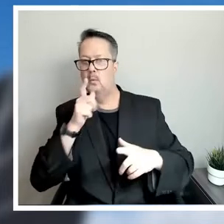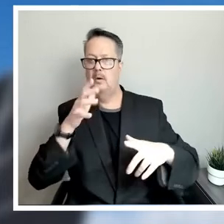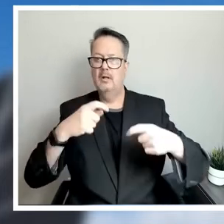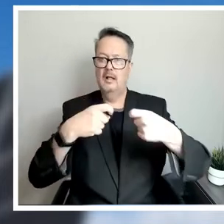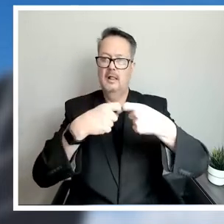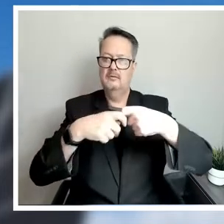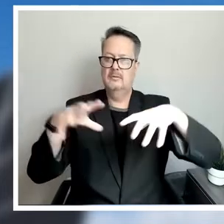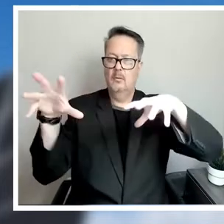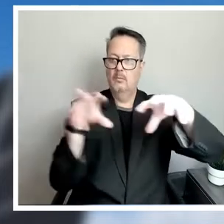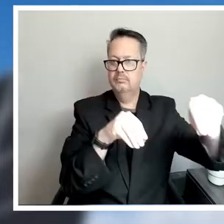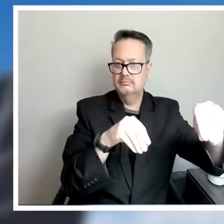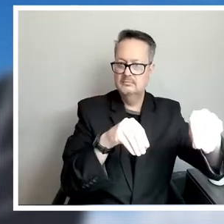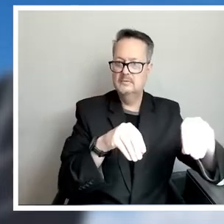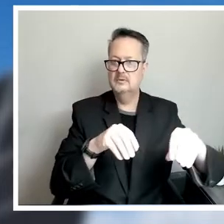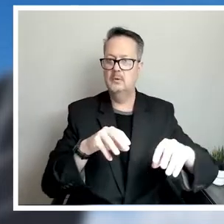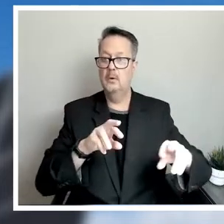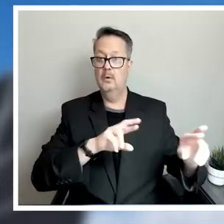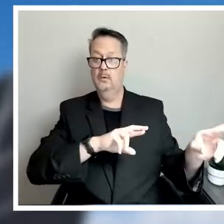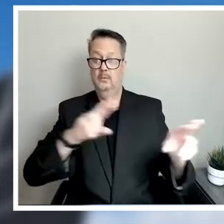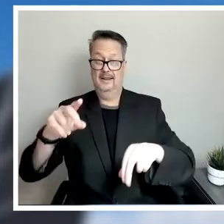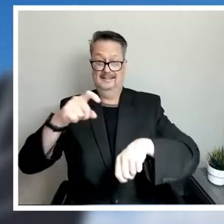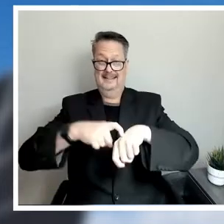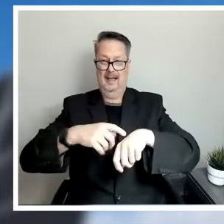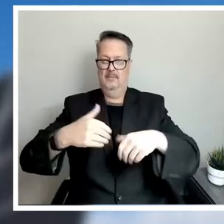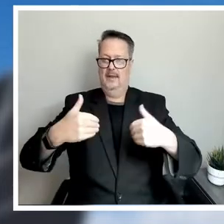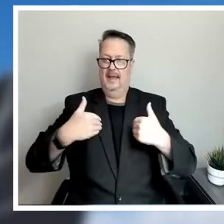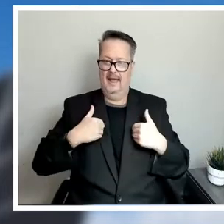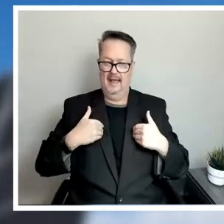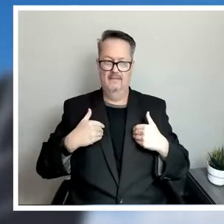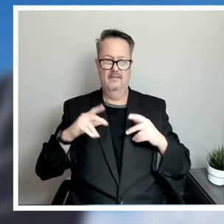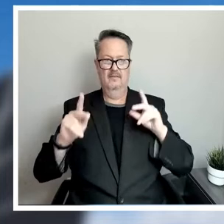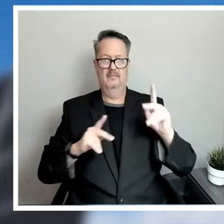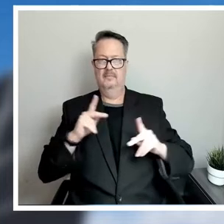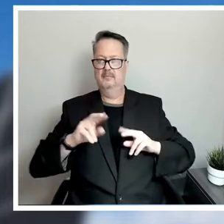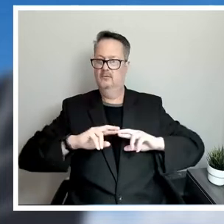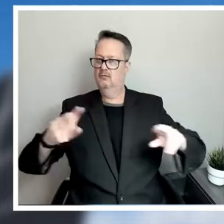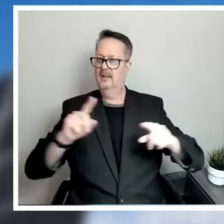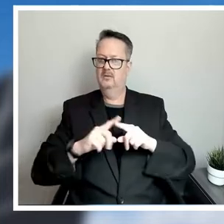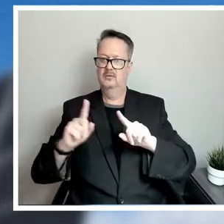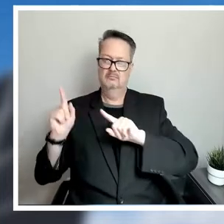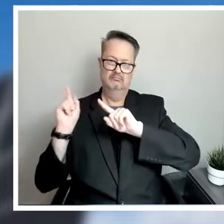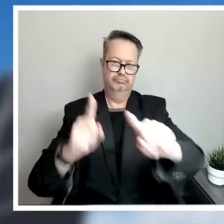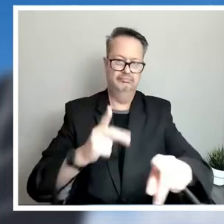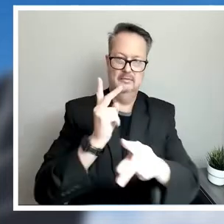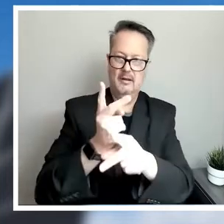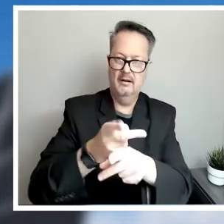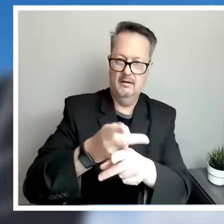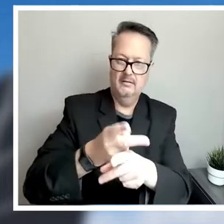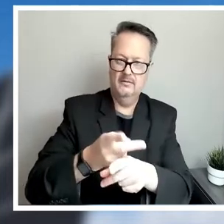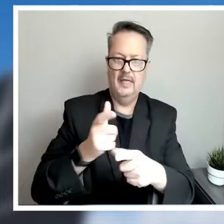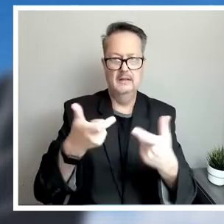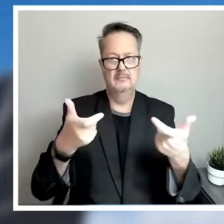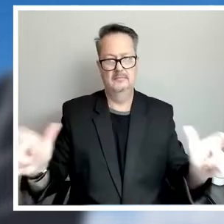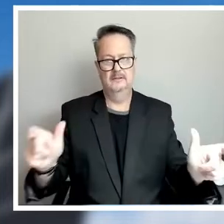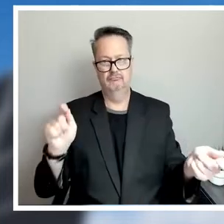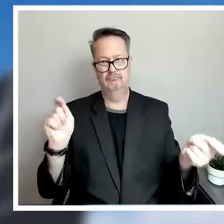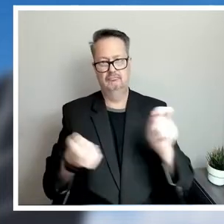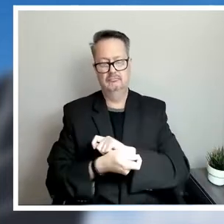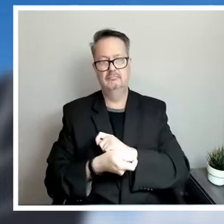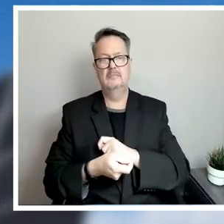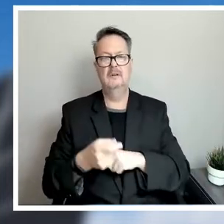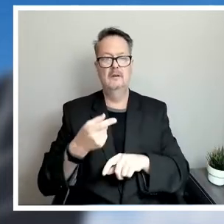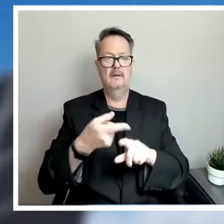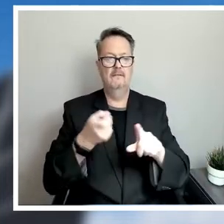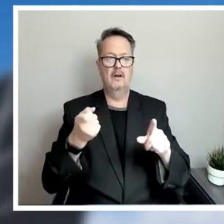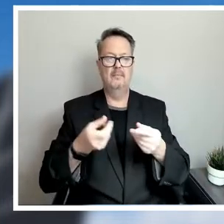wintertime, we have every piece of steel on the ground ready to go. And those are some key changes. From a distribution network perspective, Paul Barham has talked at